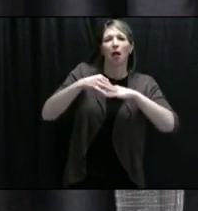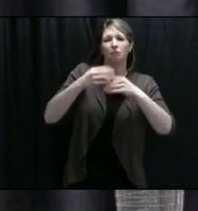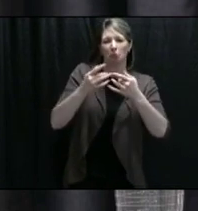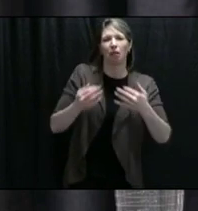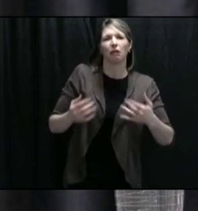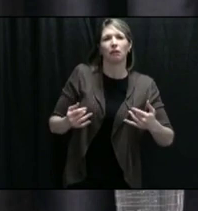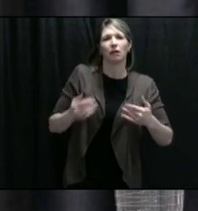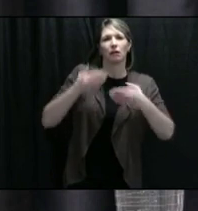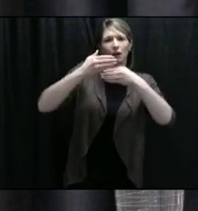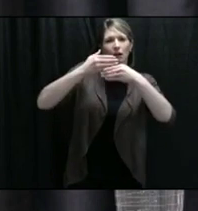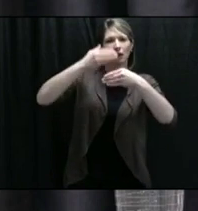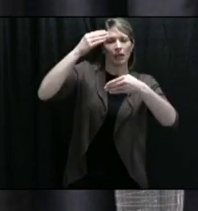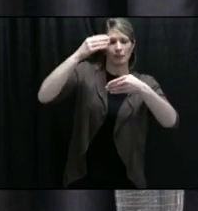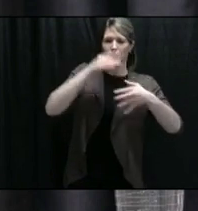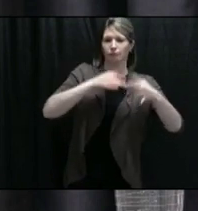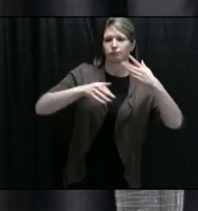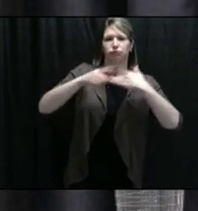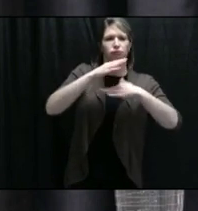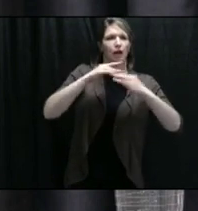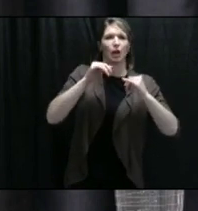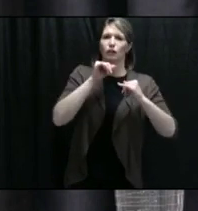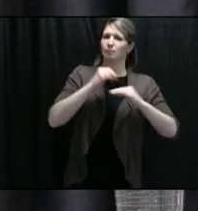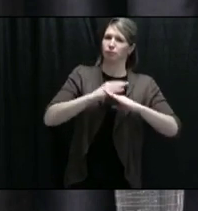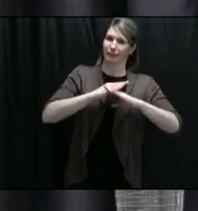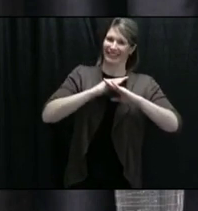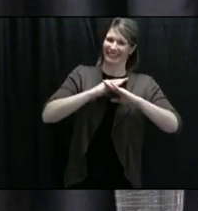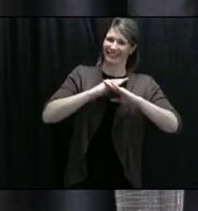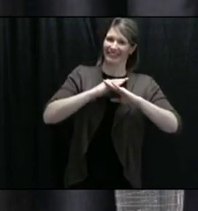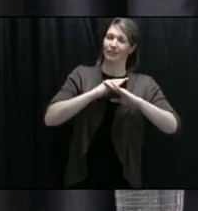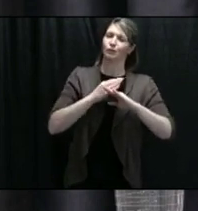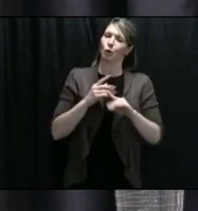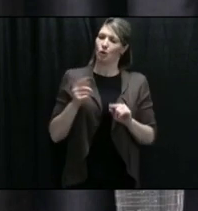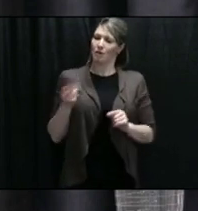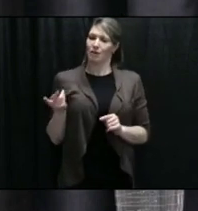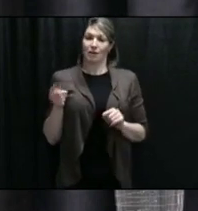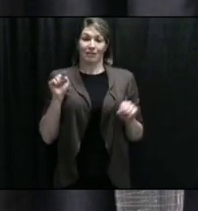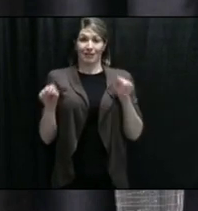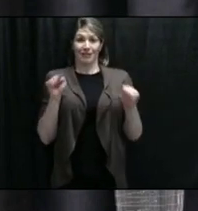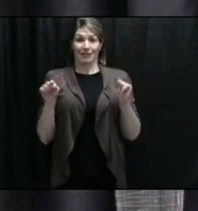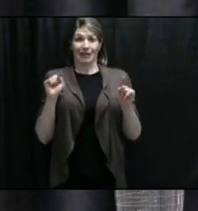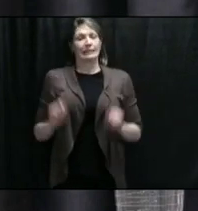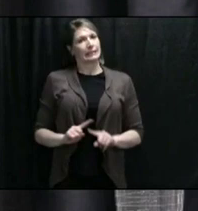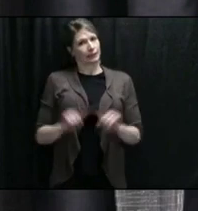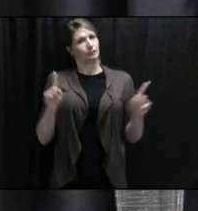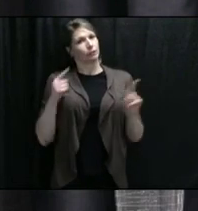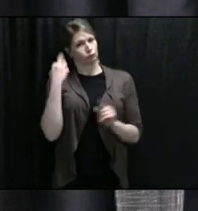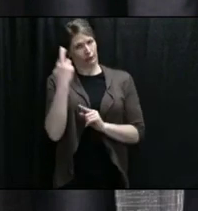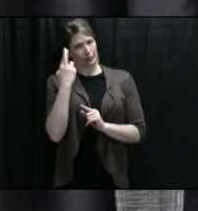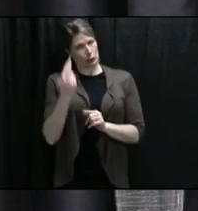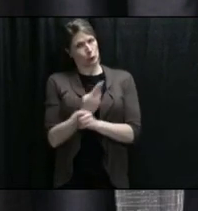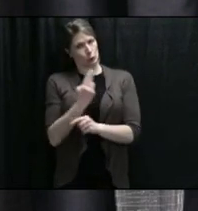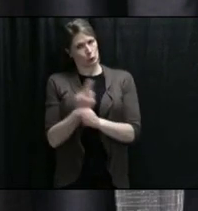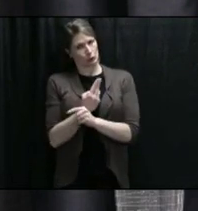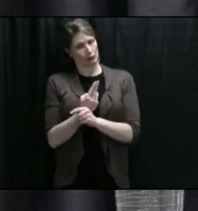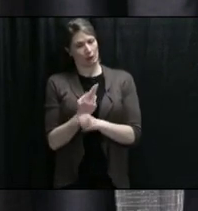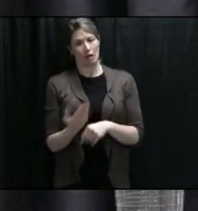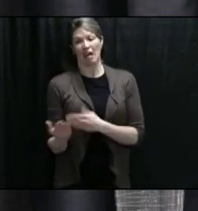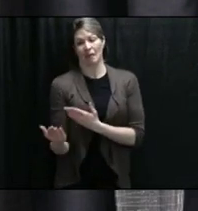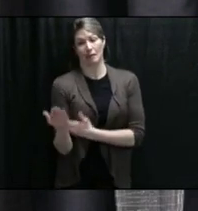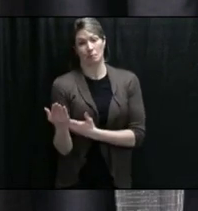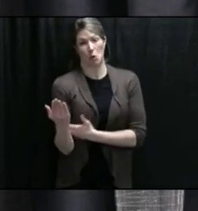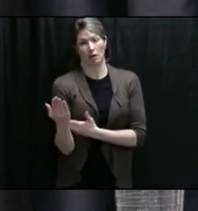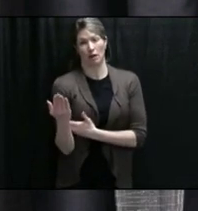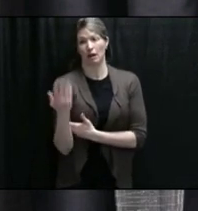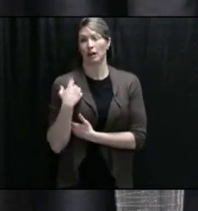this morning, I was involved in the last one. My understanding is we've reached a consensus and we're ready to ink a document